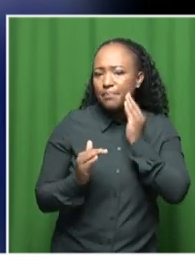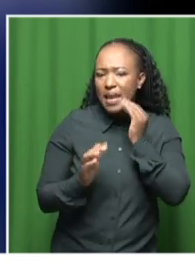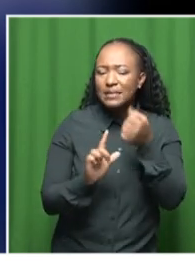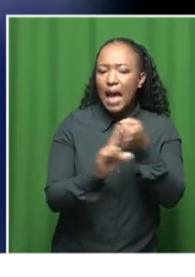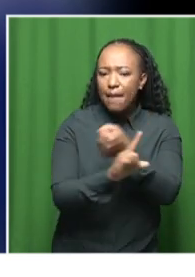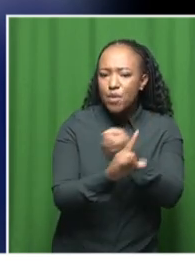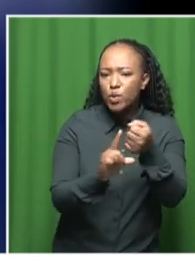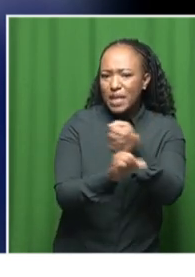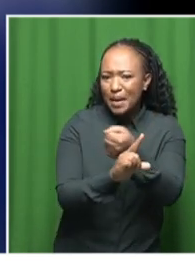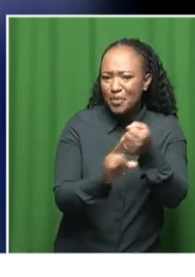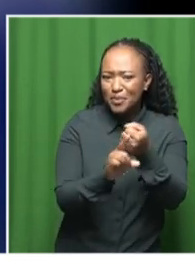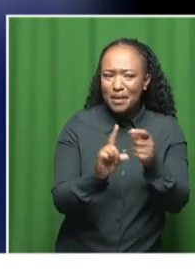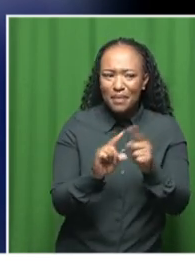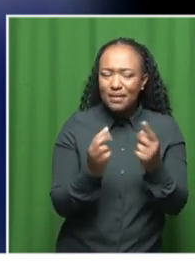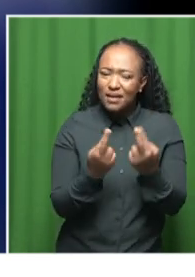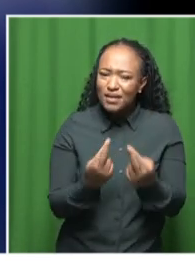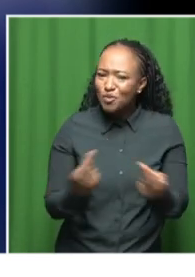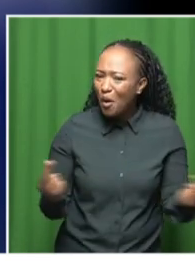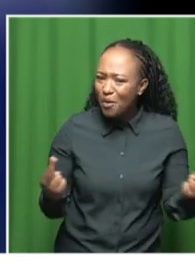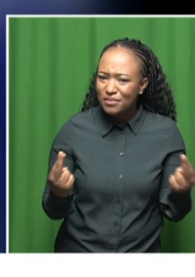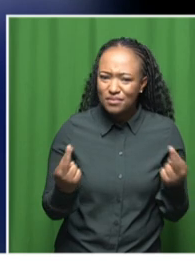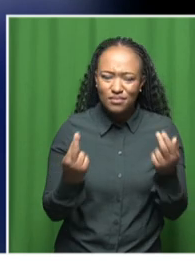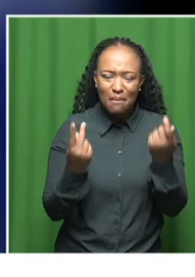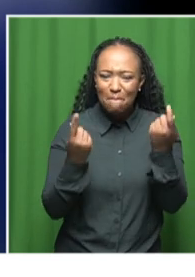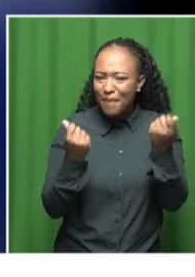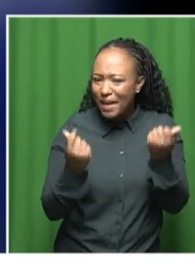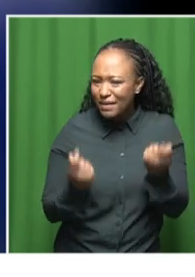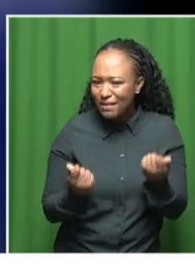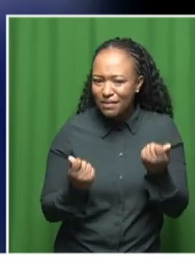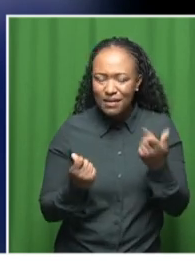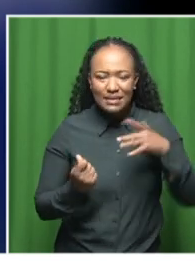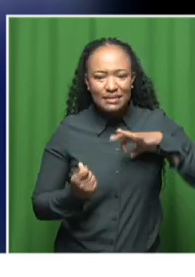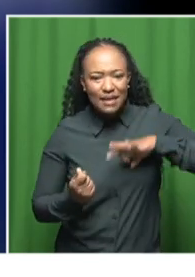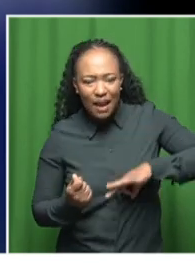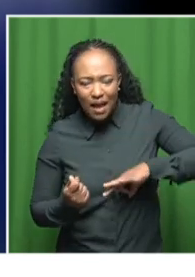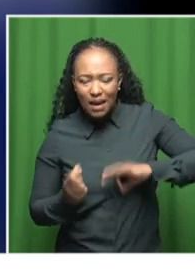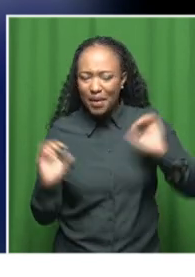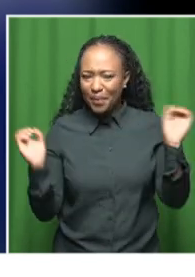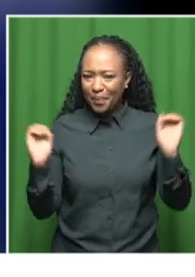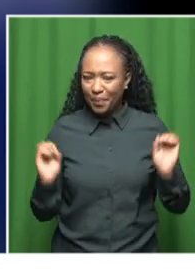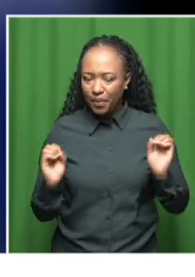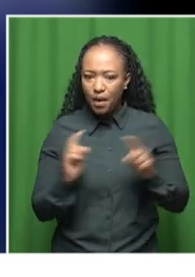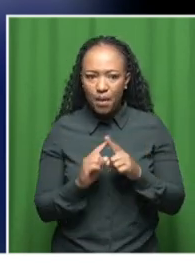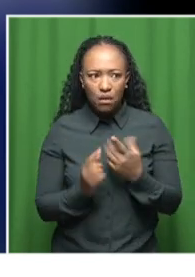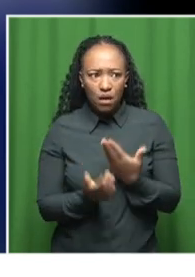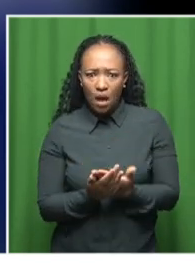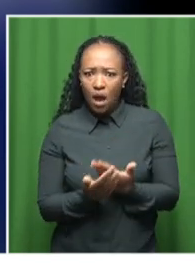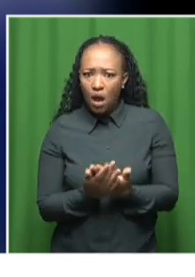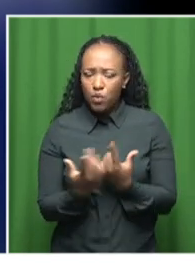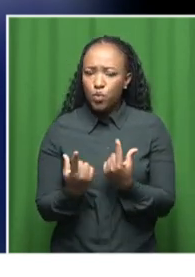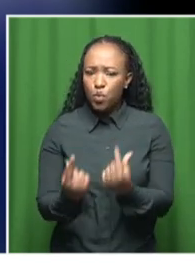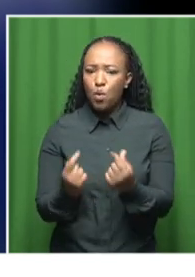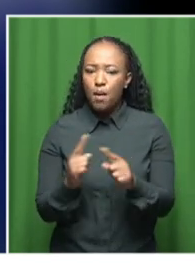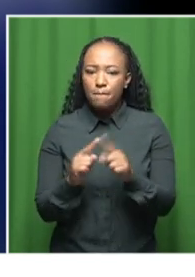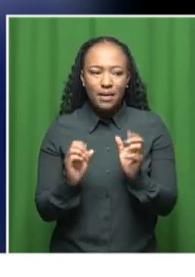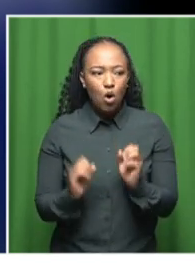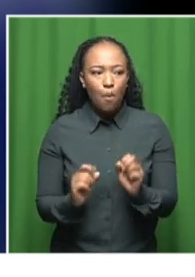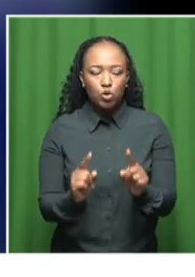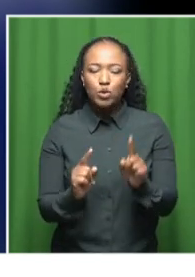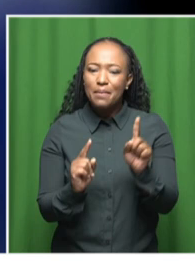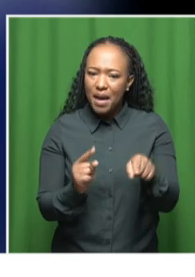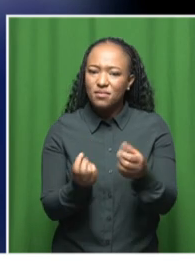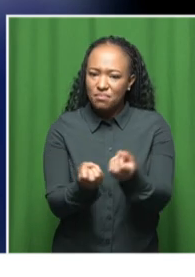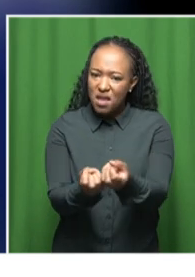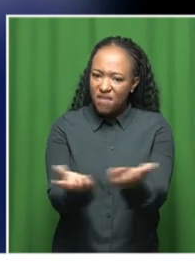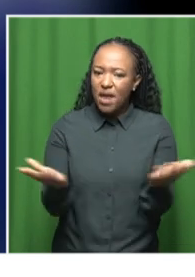in fact, with no resources, you know, no source of income. It's not that they don't have the ability to do so, but opportunities have to be